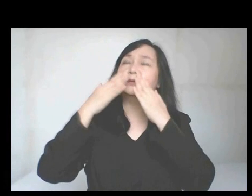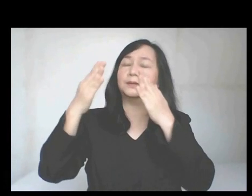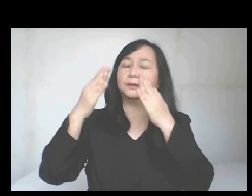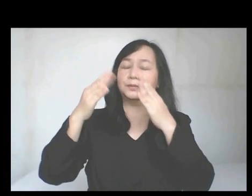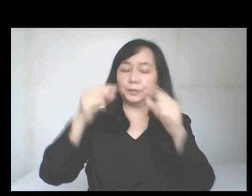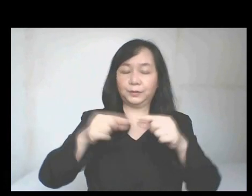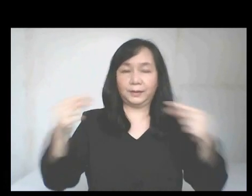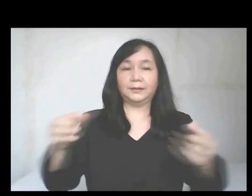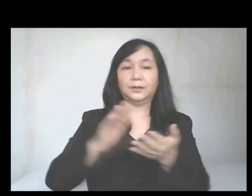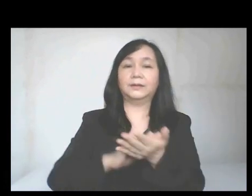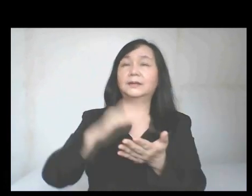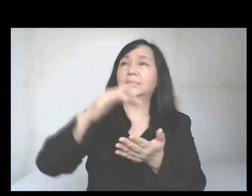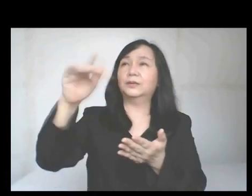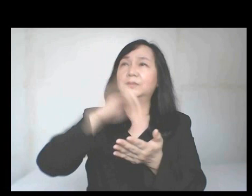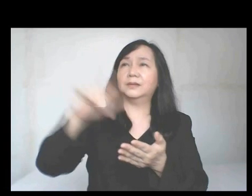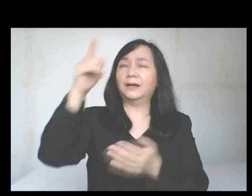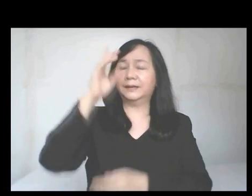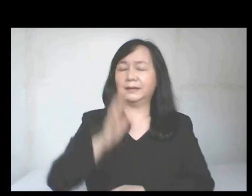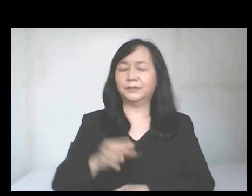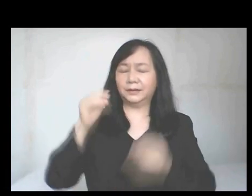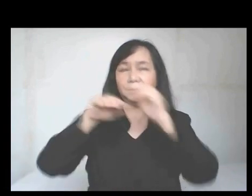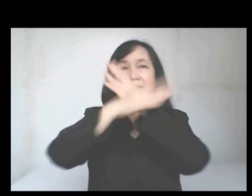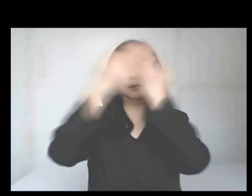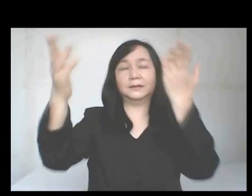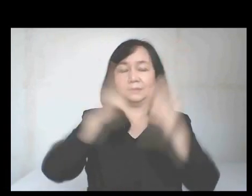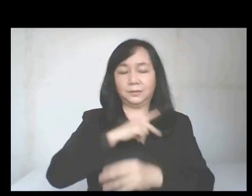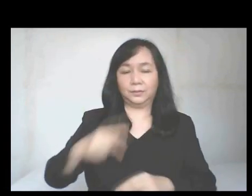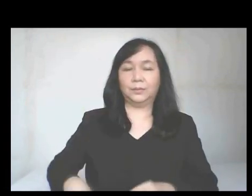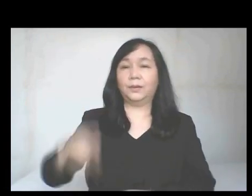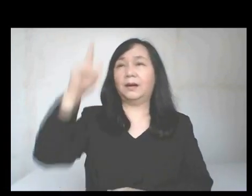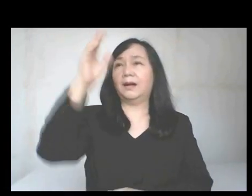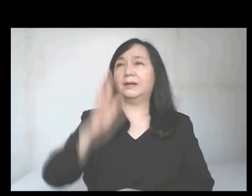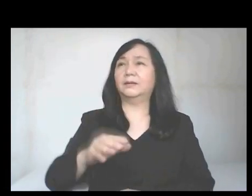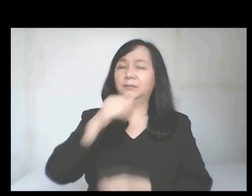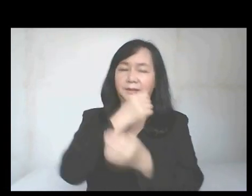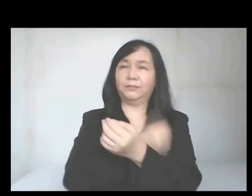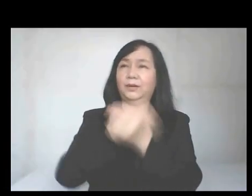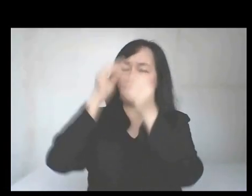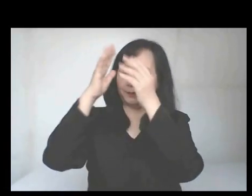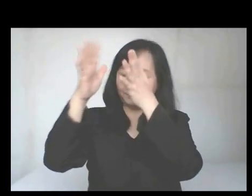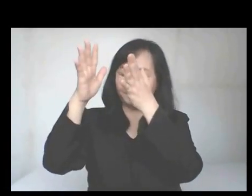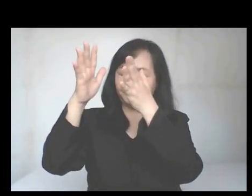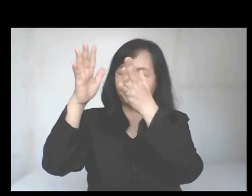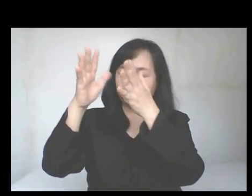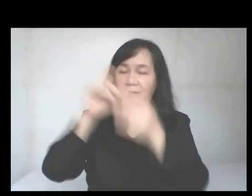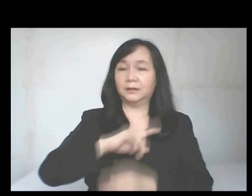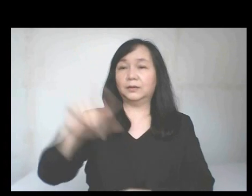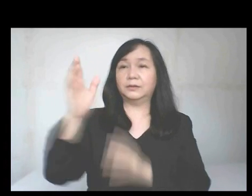you thanks for your great glory, Lord God, Heavenly King, O God, Almighty Father.